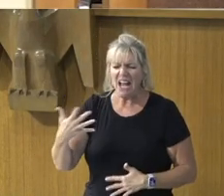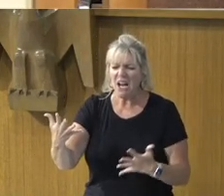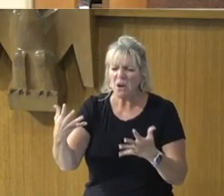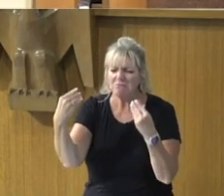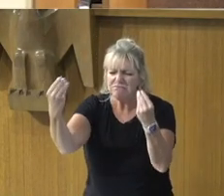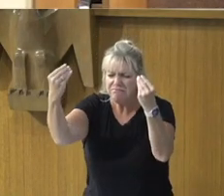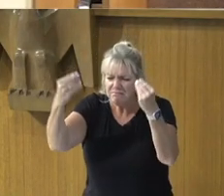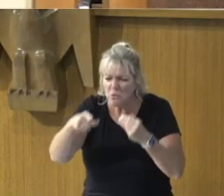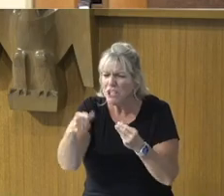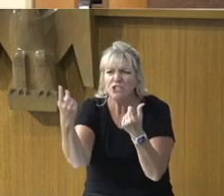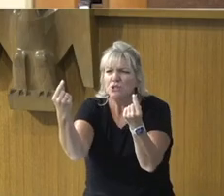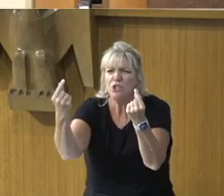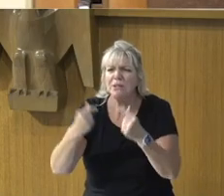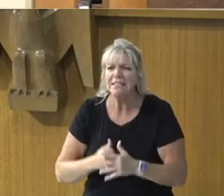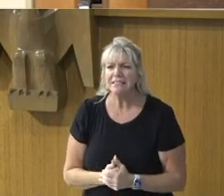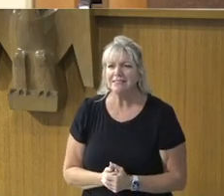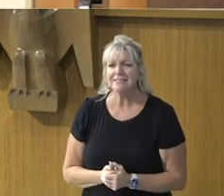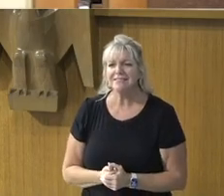doing?